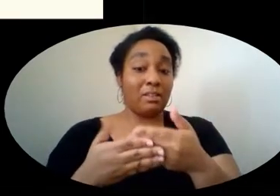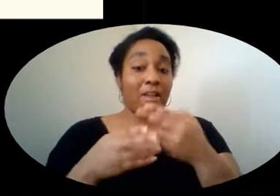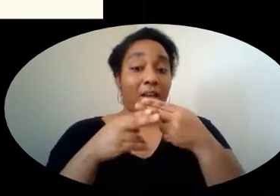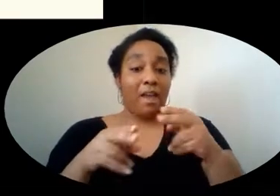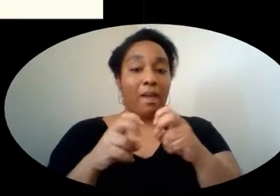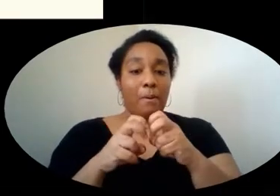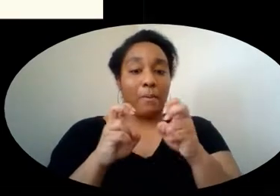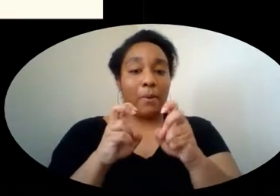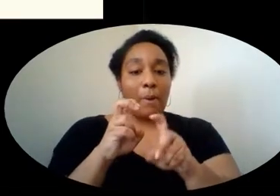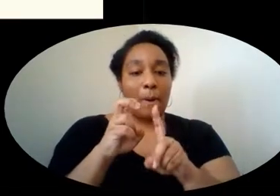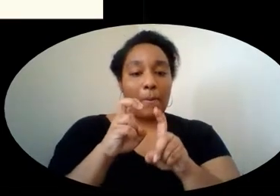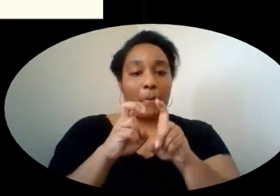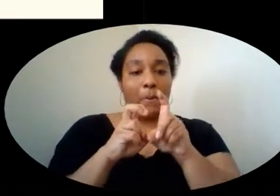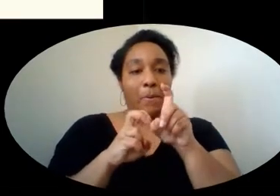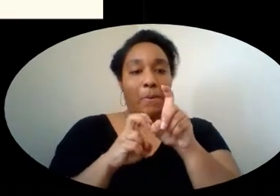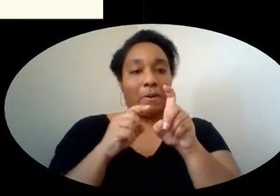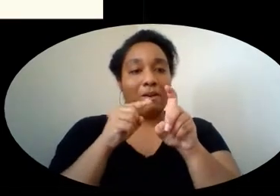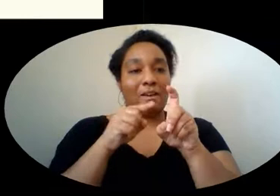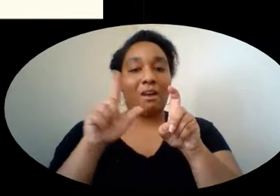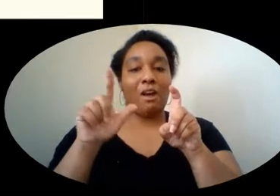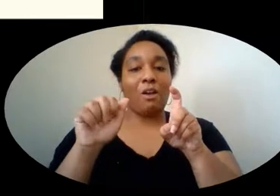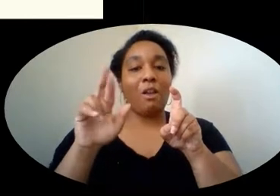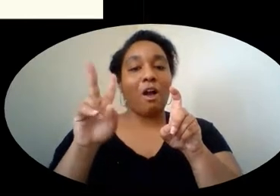hatches, a larva crawls out.